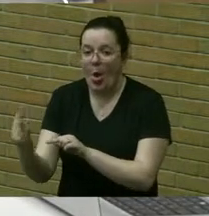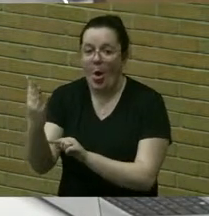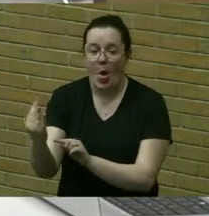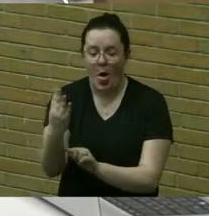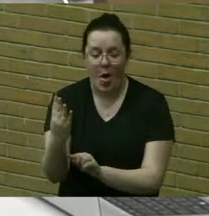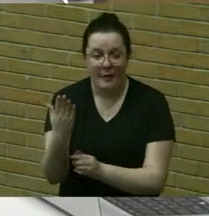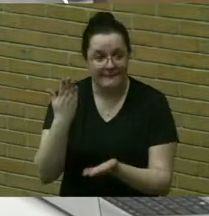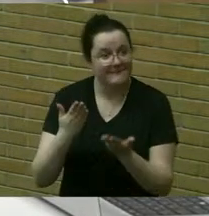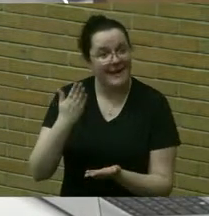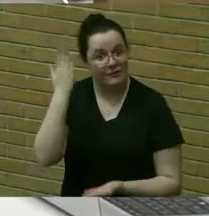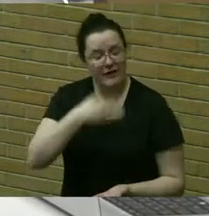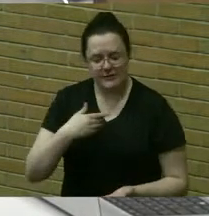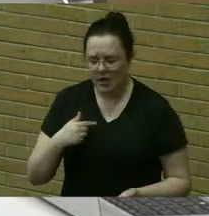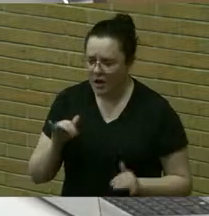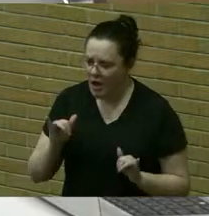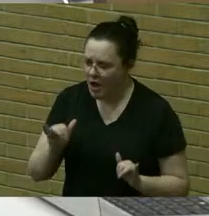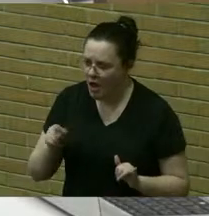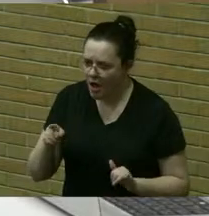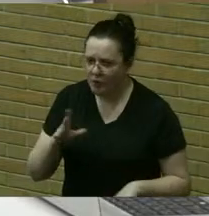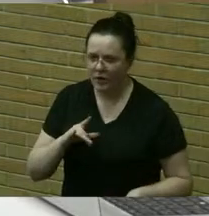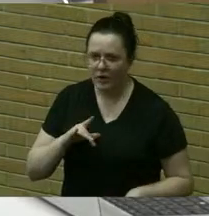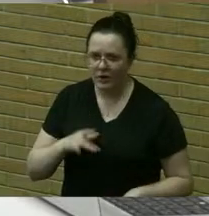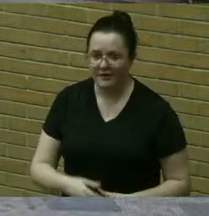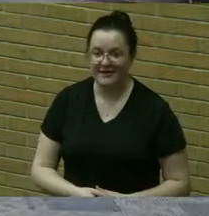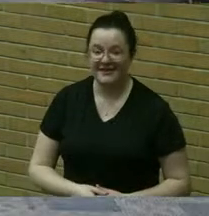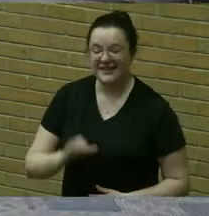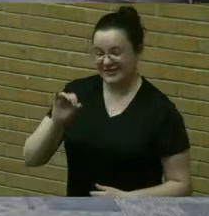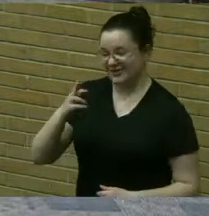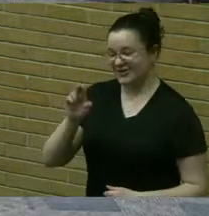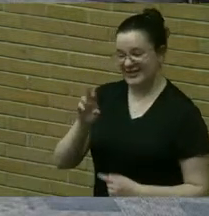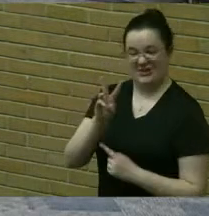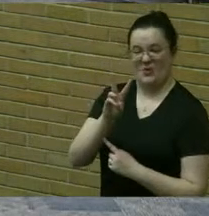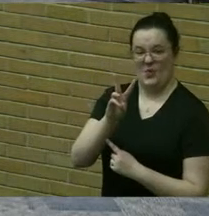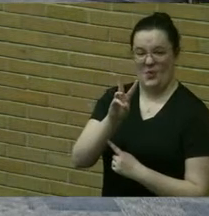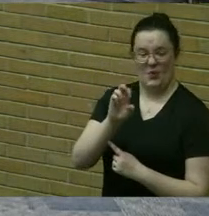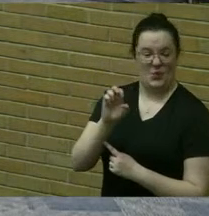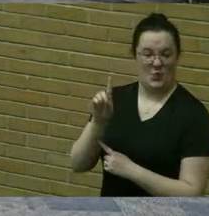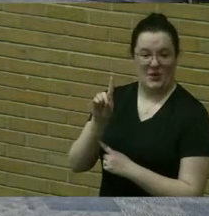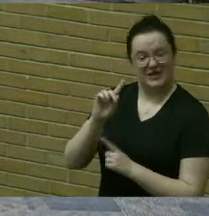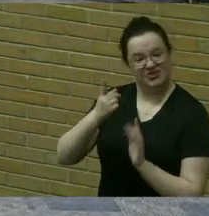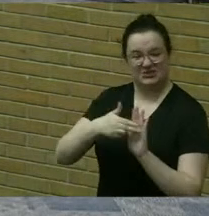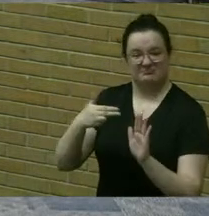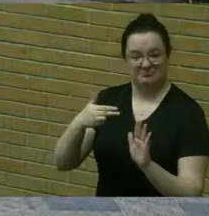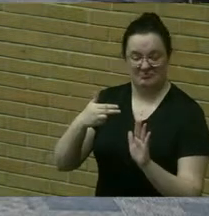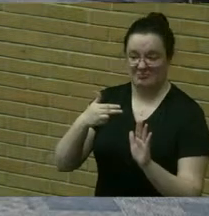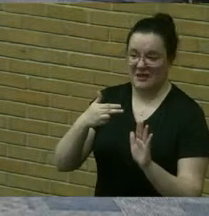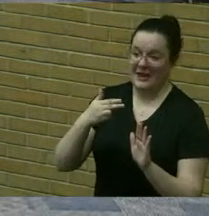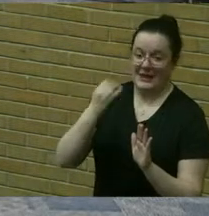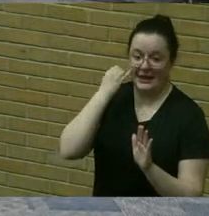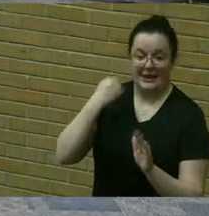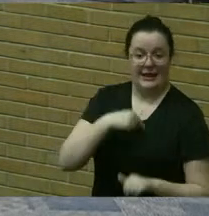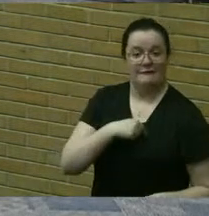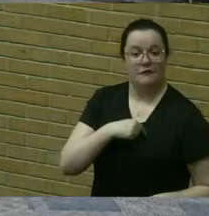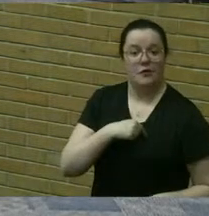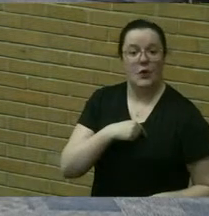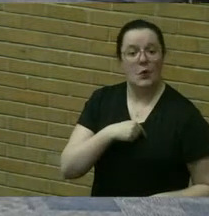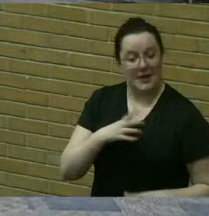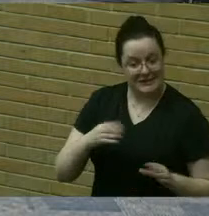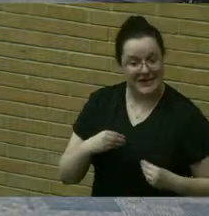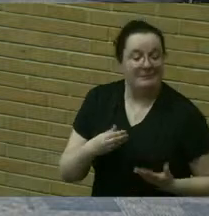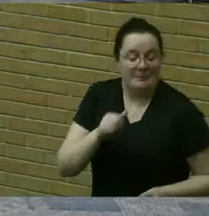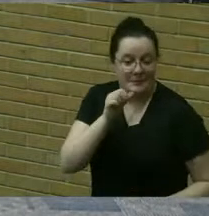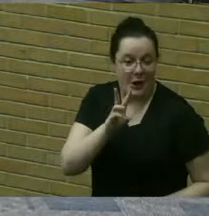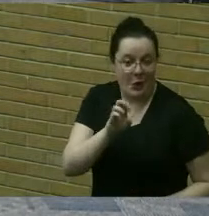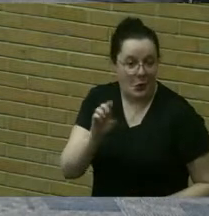and it's only a weed if we decide it's a weed yes exactly how about moss does